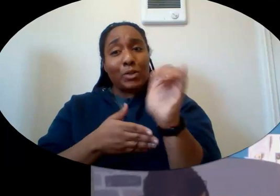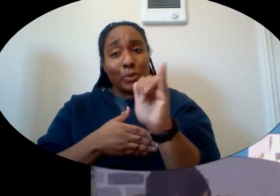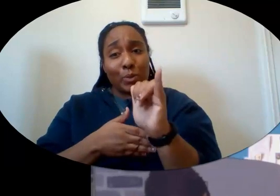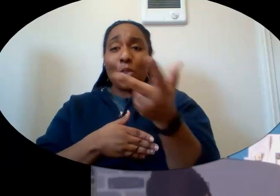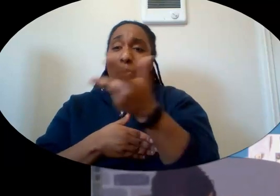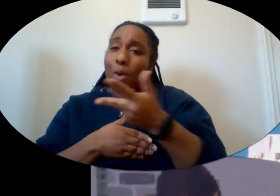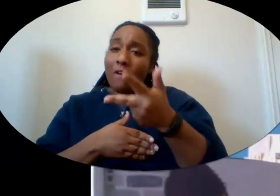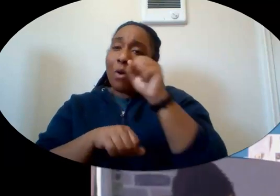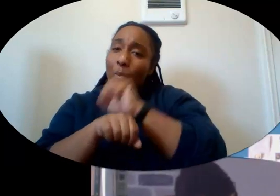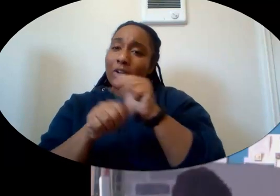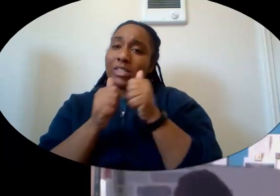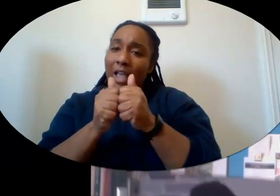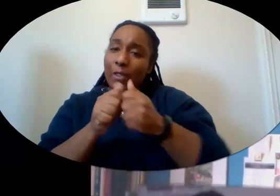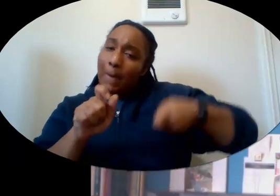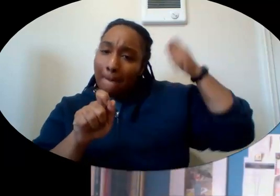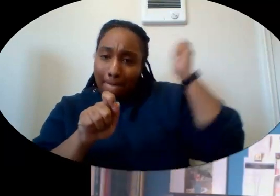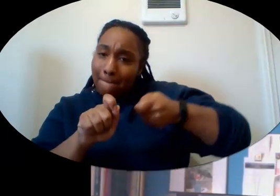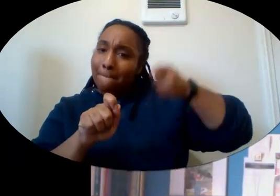all working together to hammer the nails.